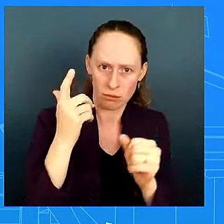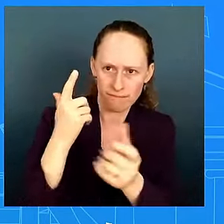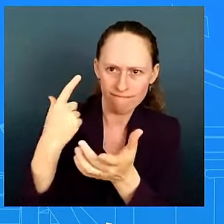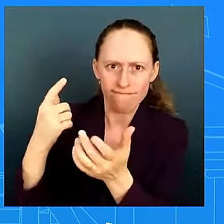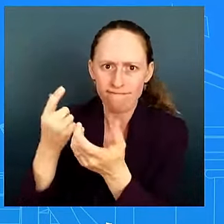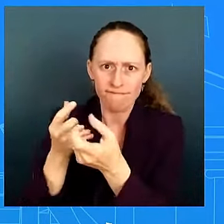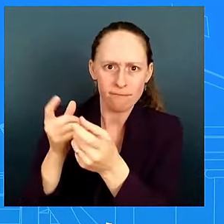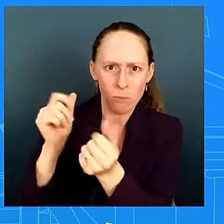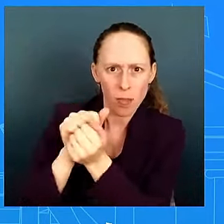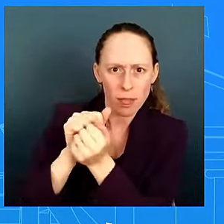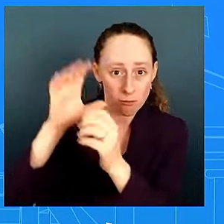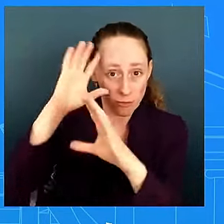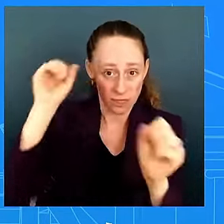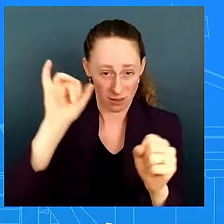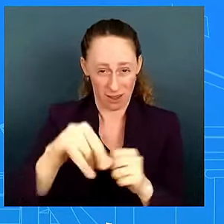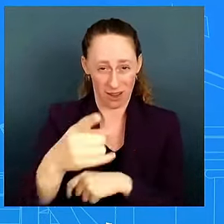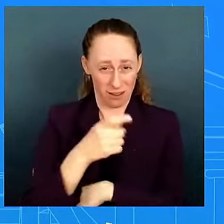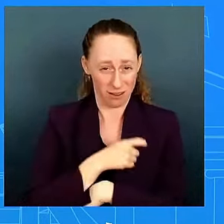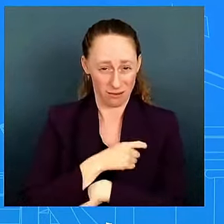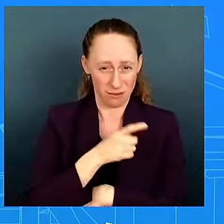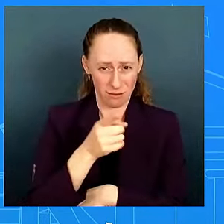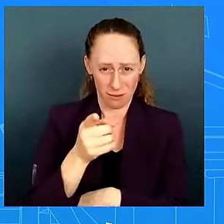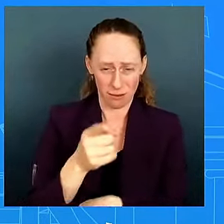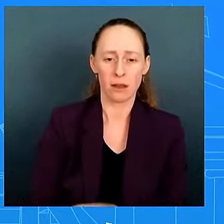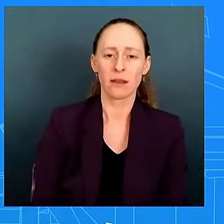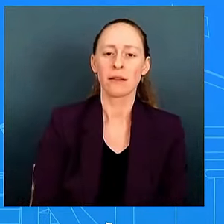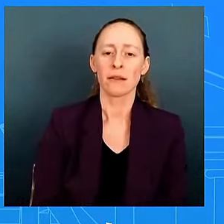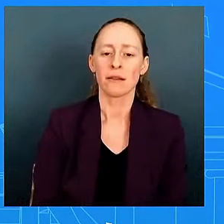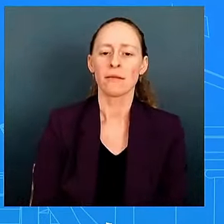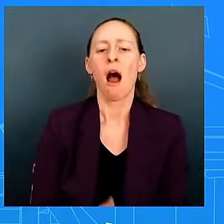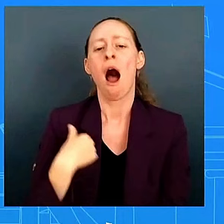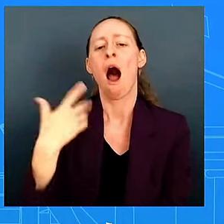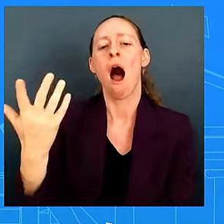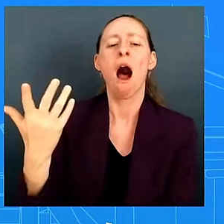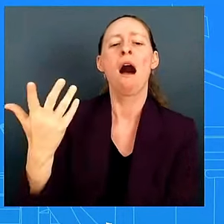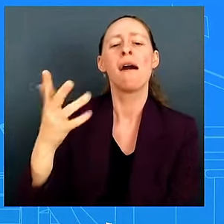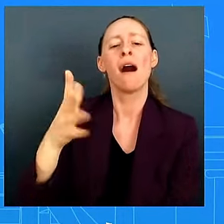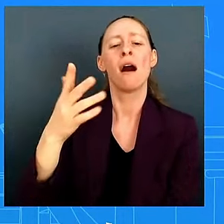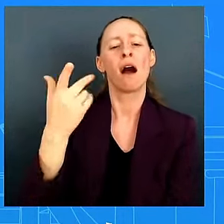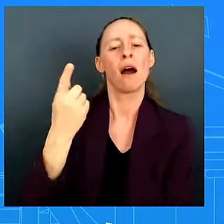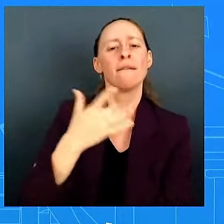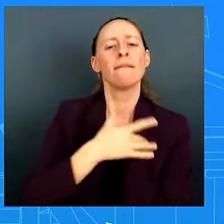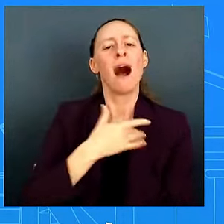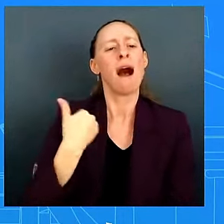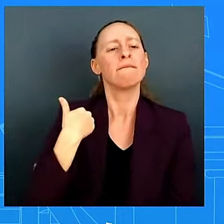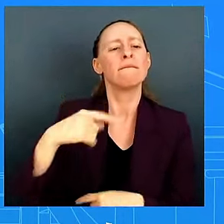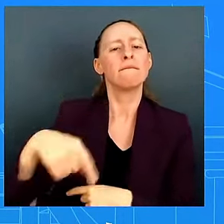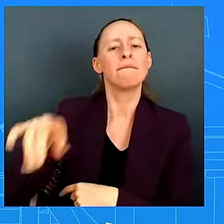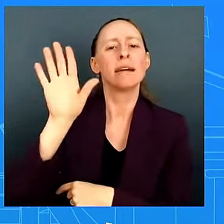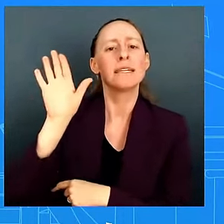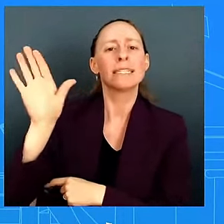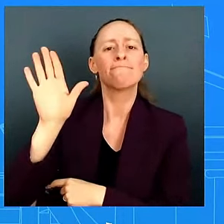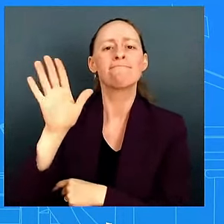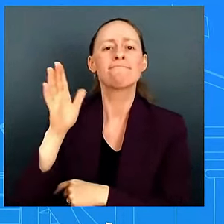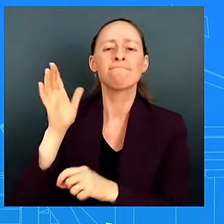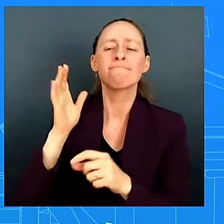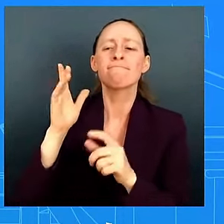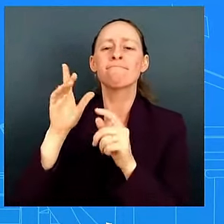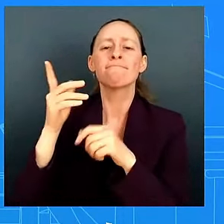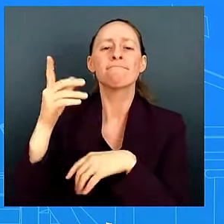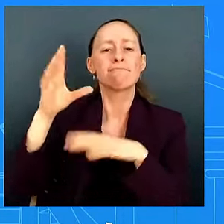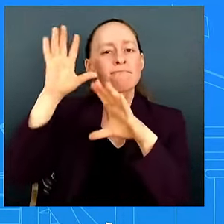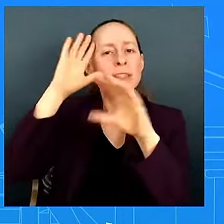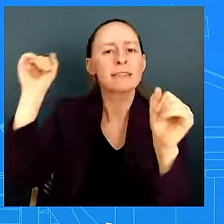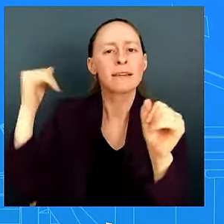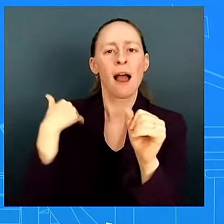concentrated um group of aides that have been with the president for a very long time and the other is sort of systematic decisions to shield the